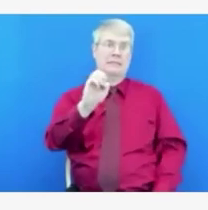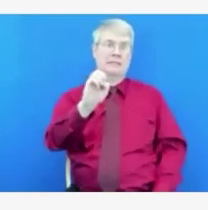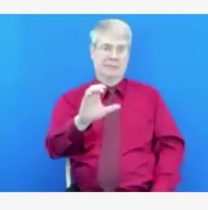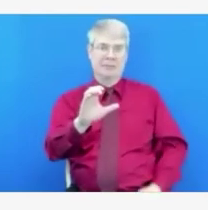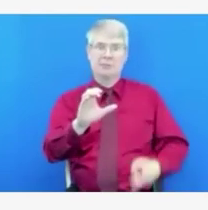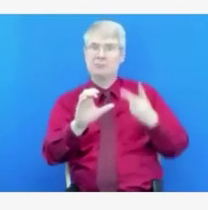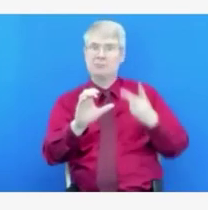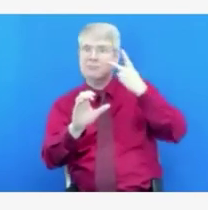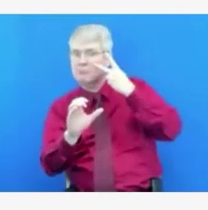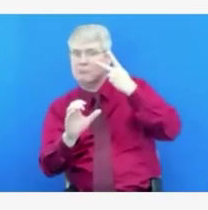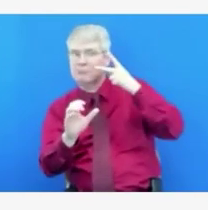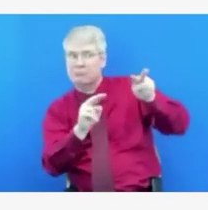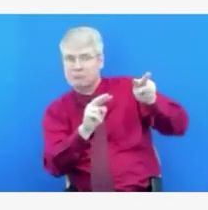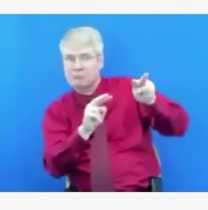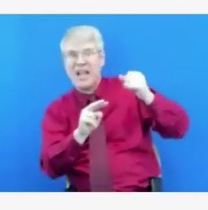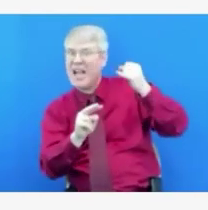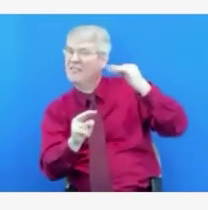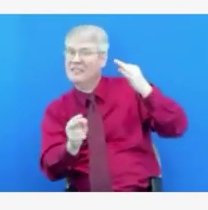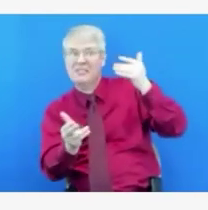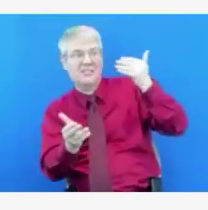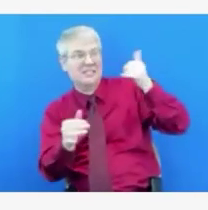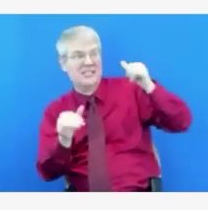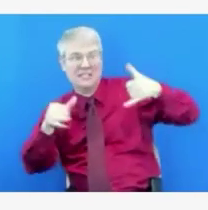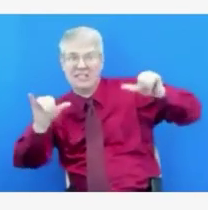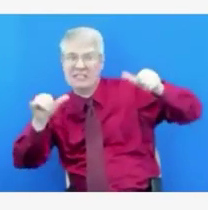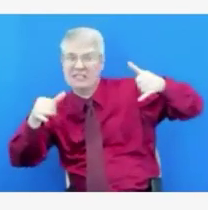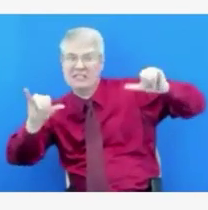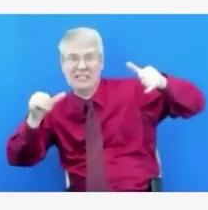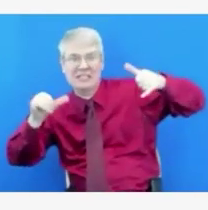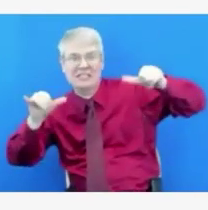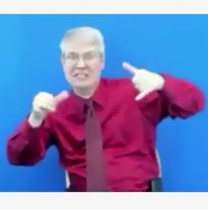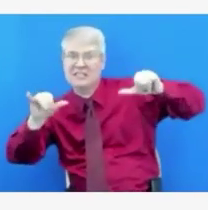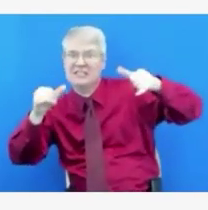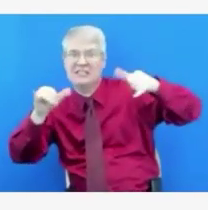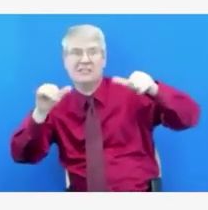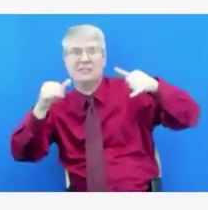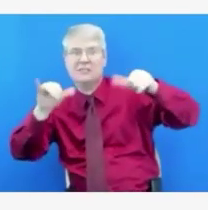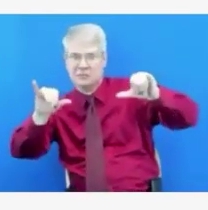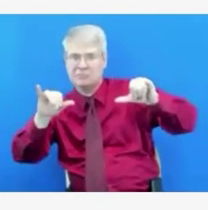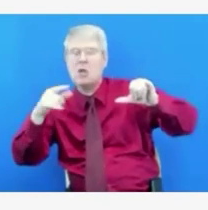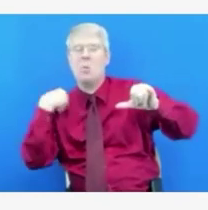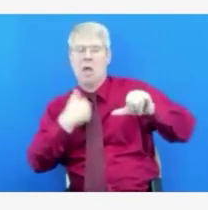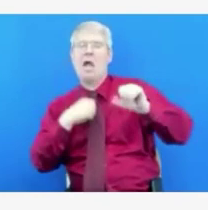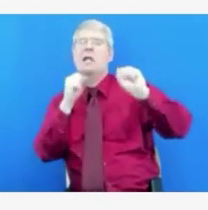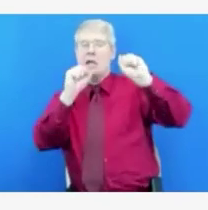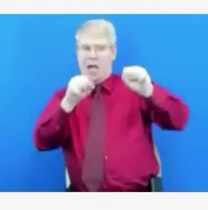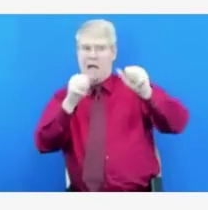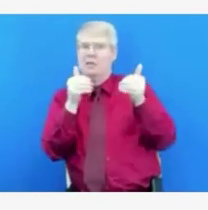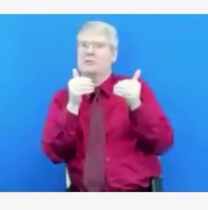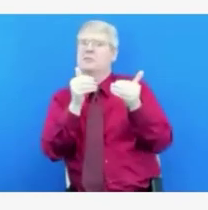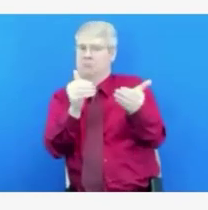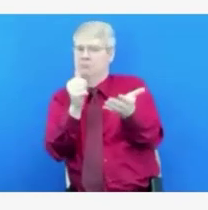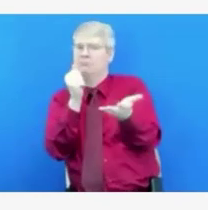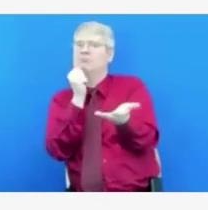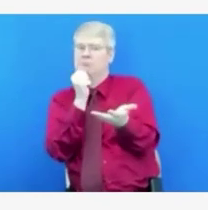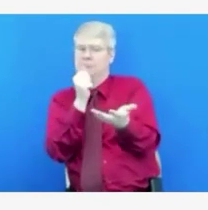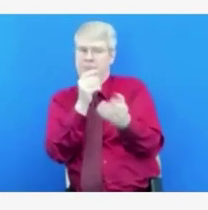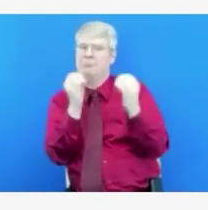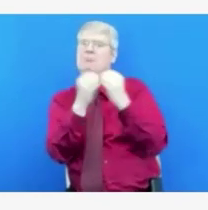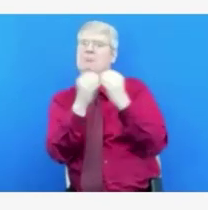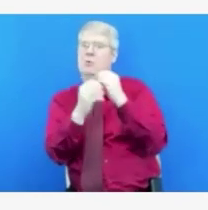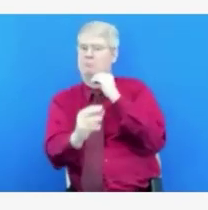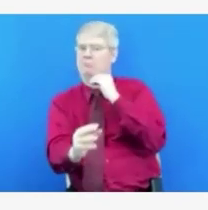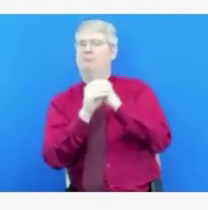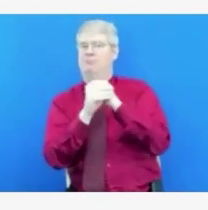on a regular basis how long we need to extend that and, you know, but many states are experiencing the same thing.